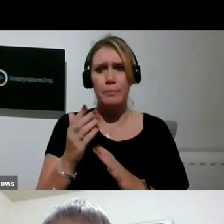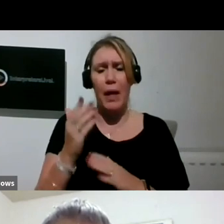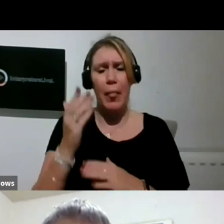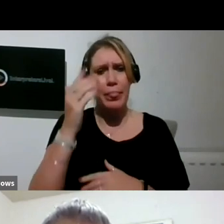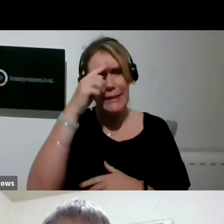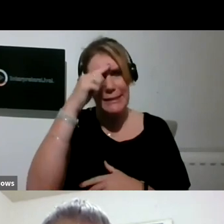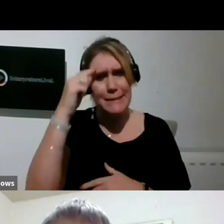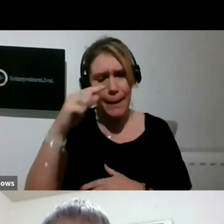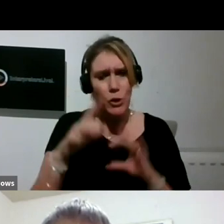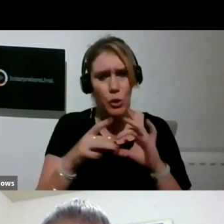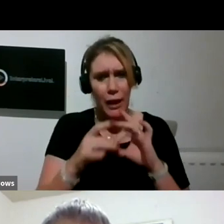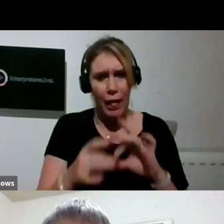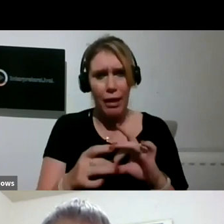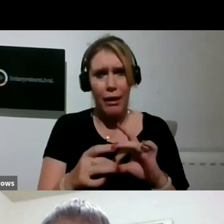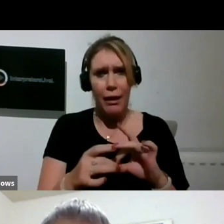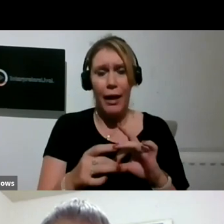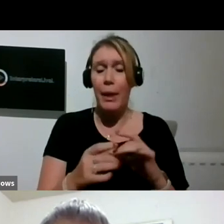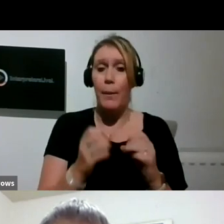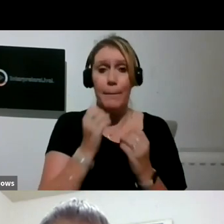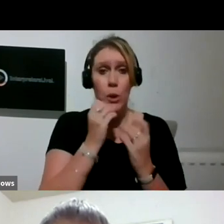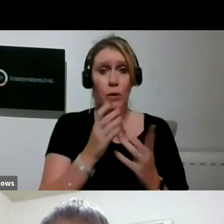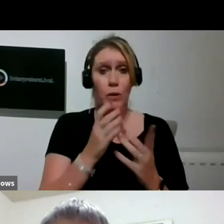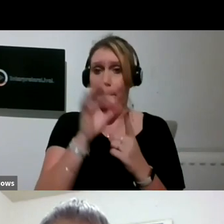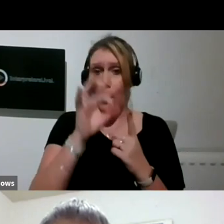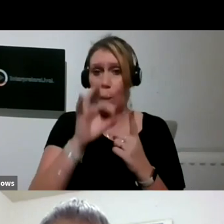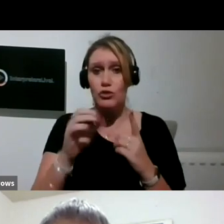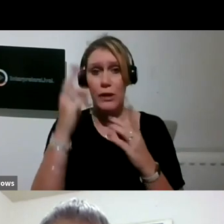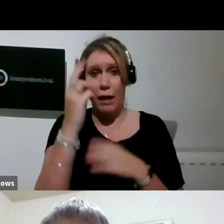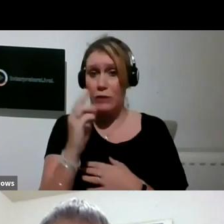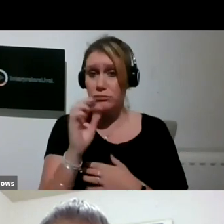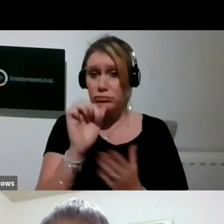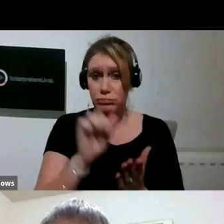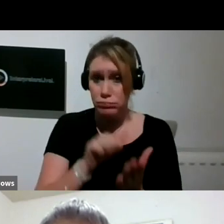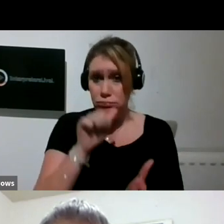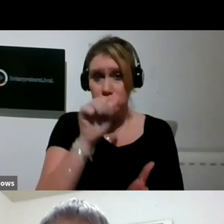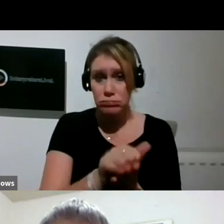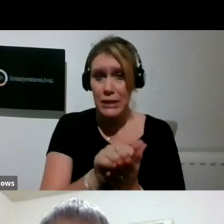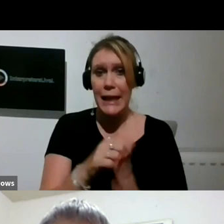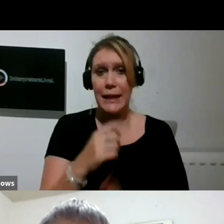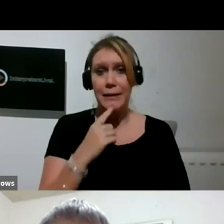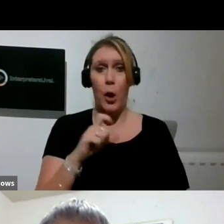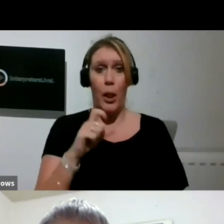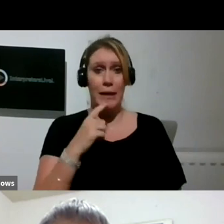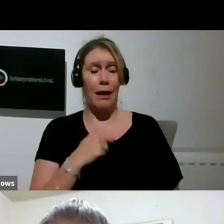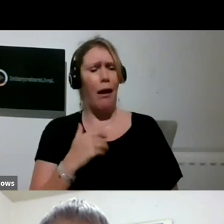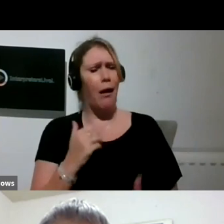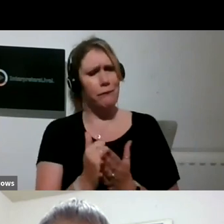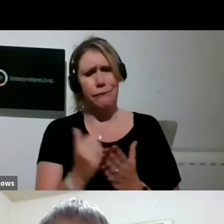exhibition of poetry and art. It was a fantastic opportunity, yeah.